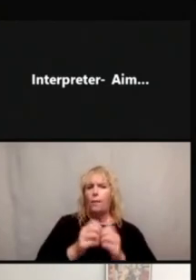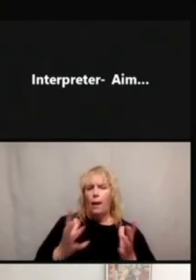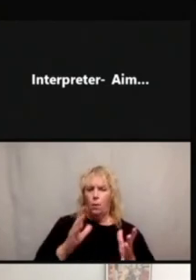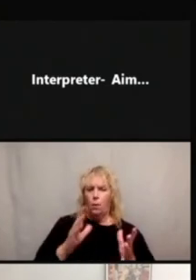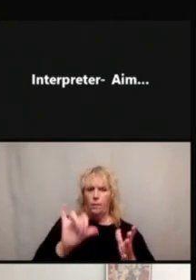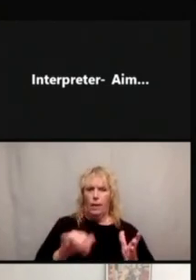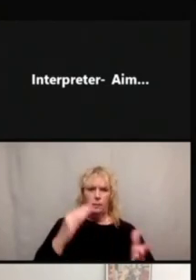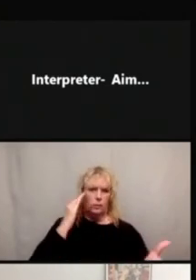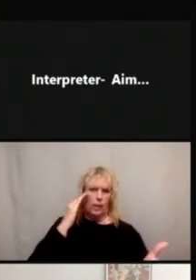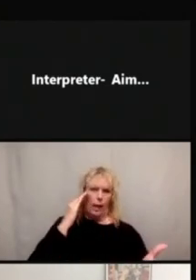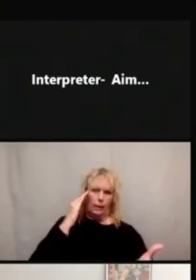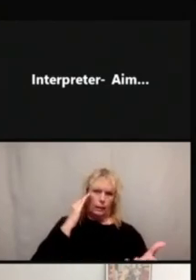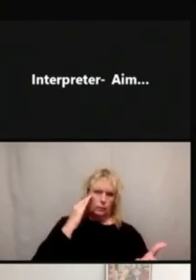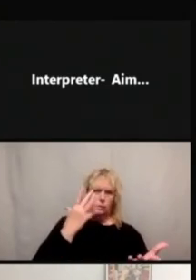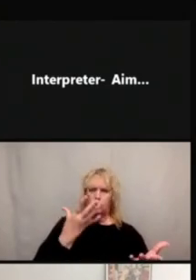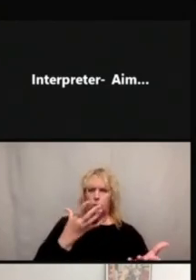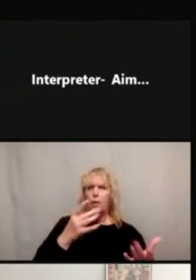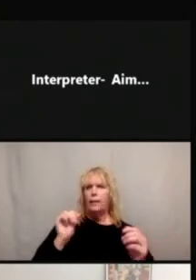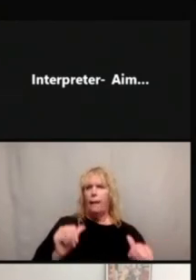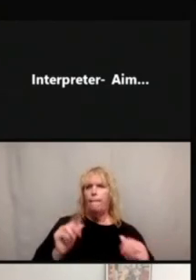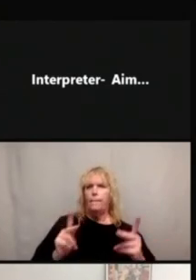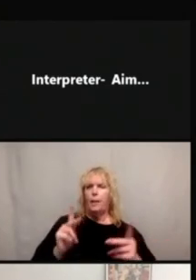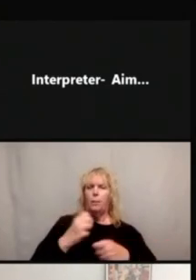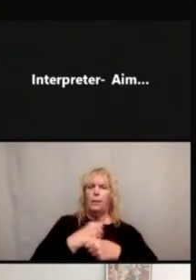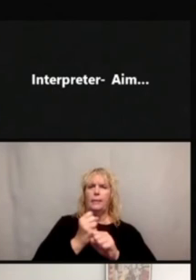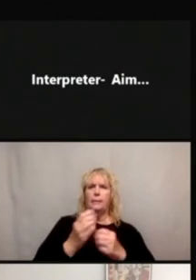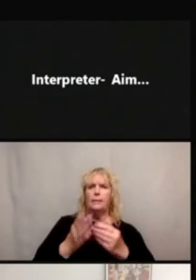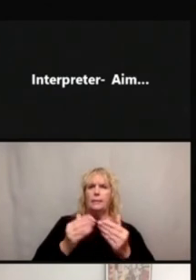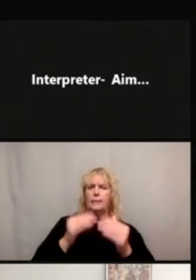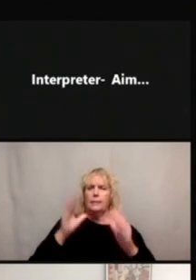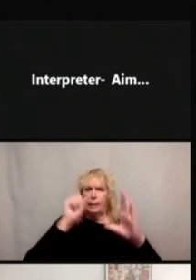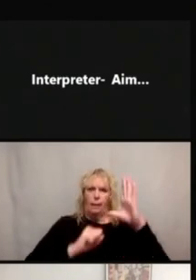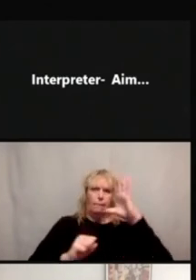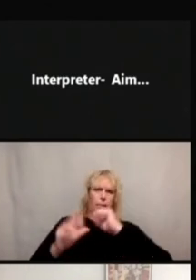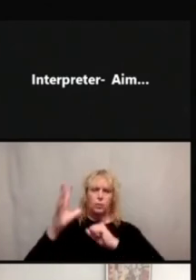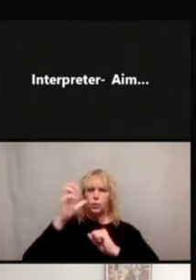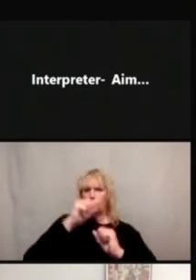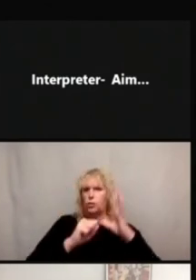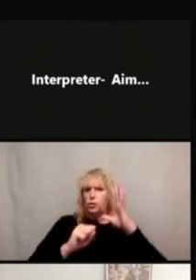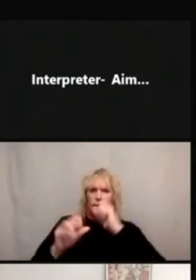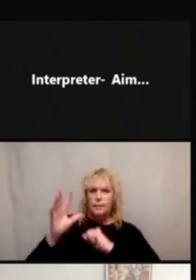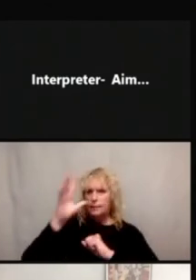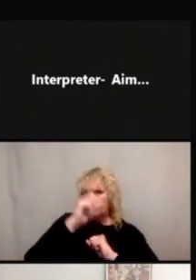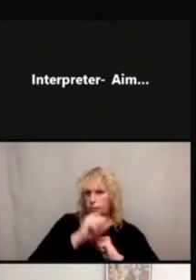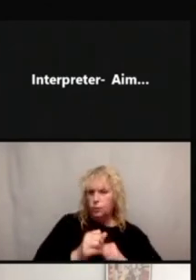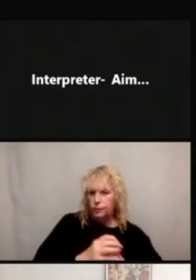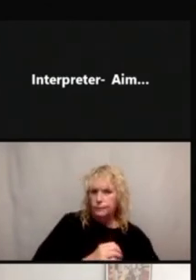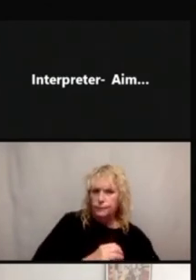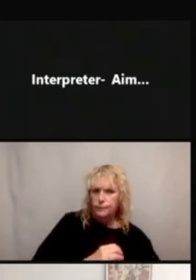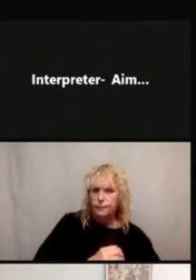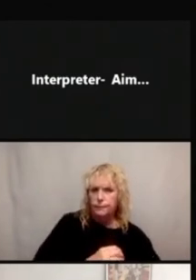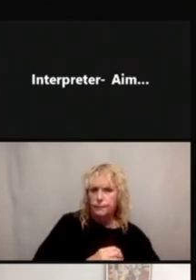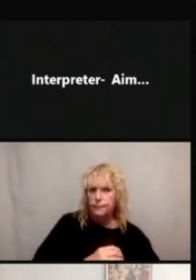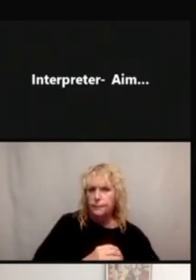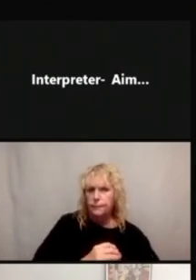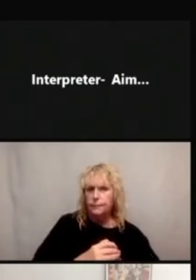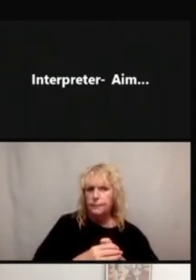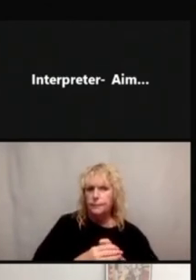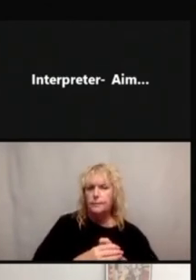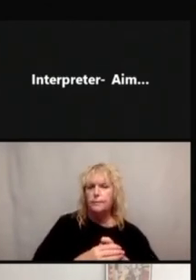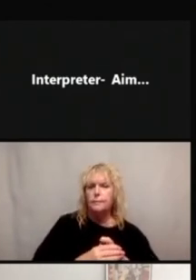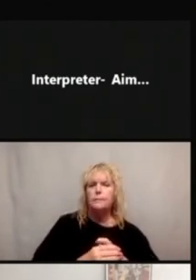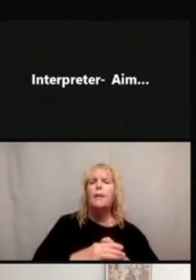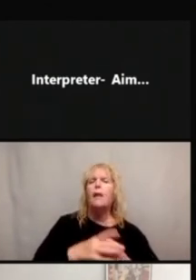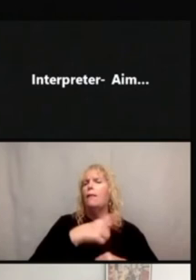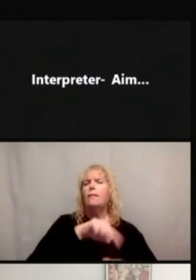opens the door for assumptions of kind of, you know, figuring out